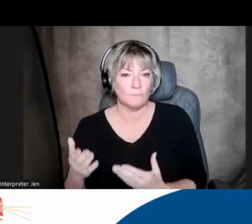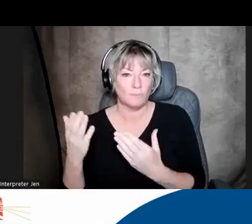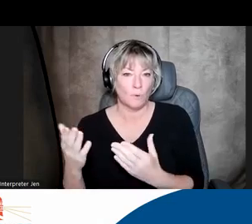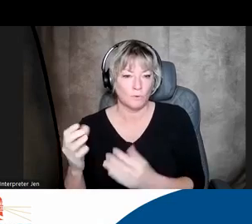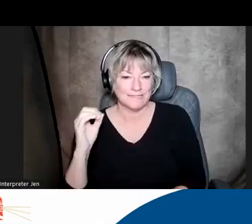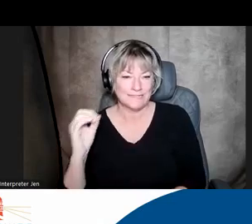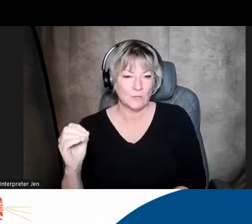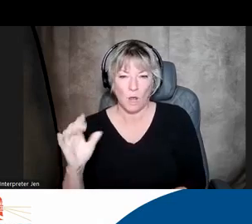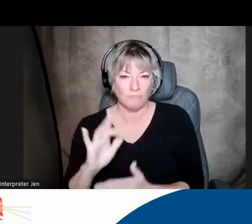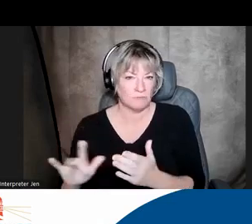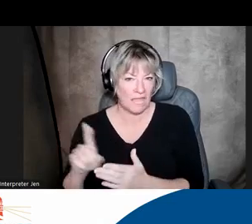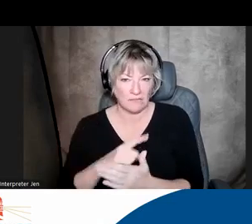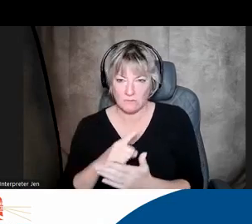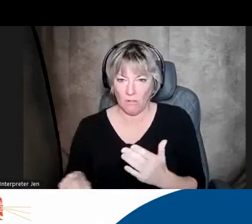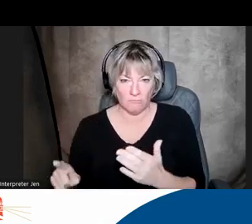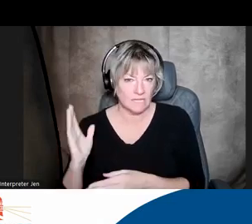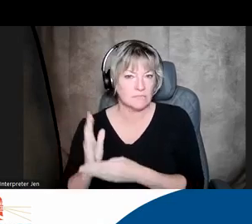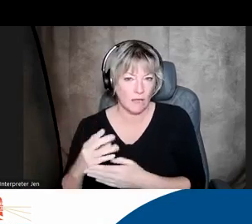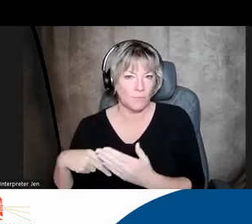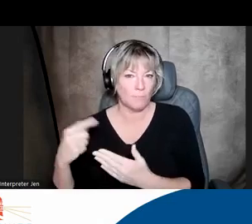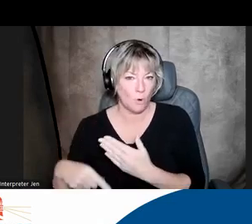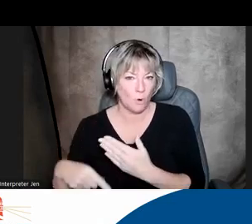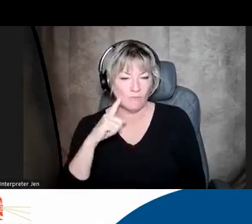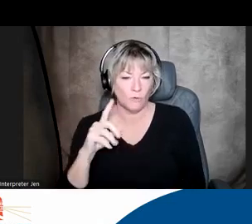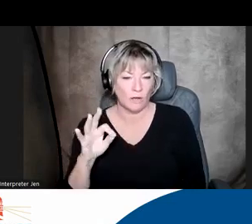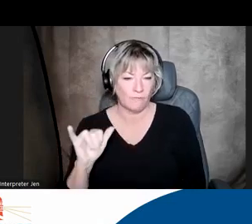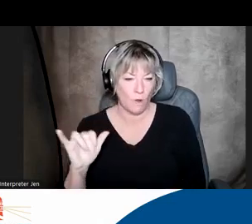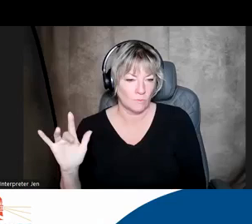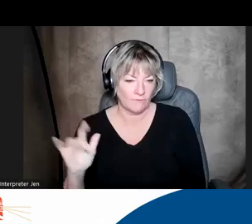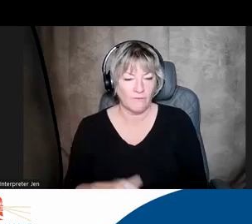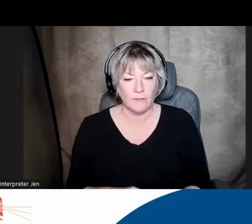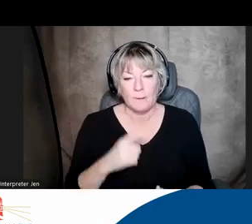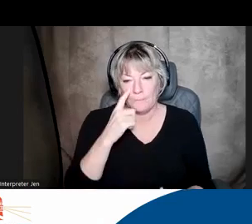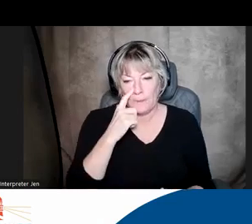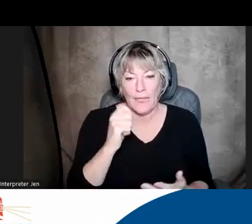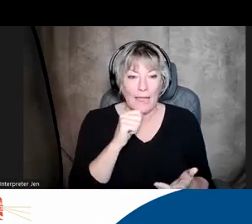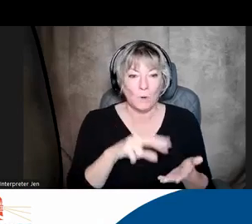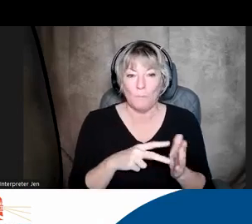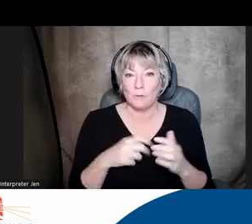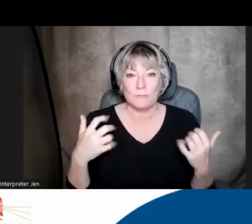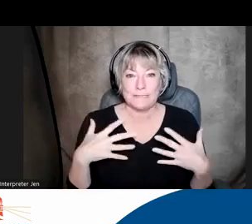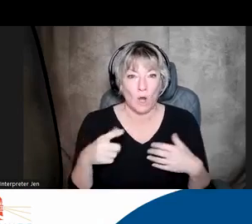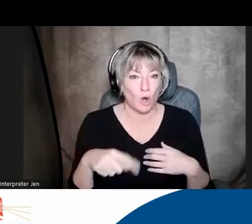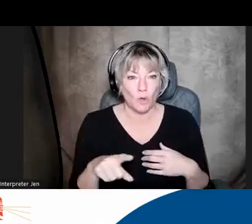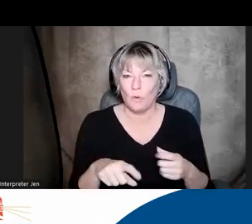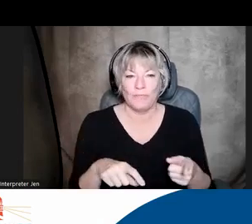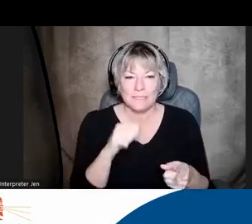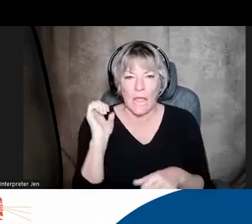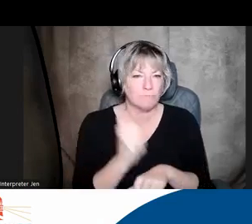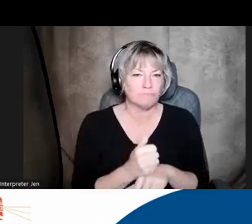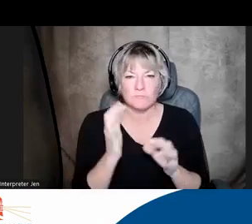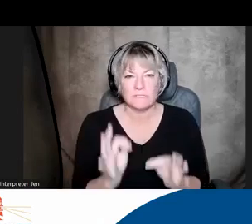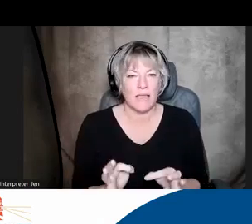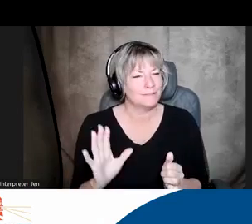zero them out and discontinue the programs for FY25. So, I don't mean to scare anybody. None of this is written in stone yet.